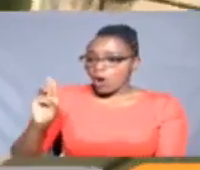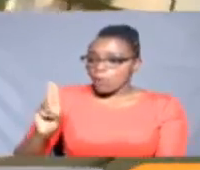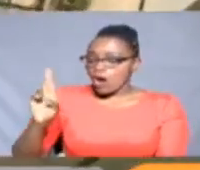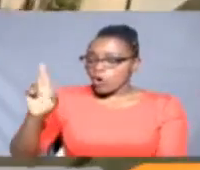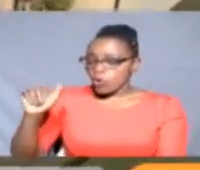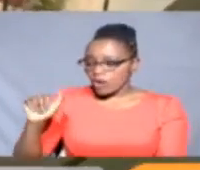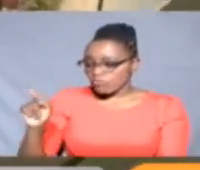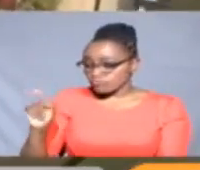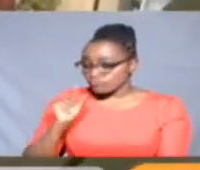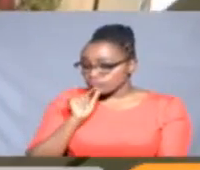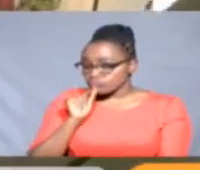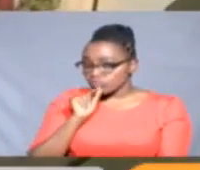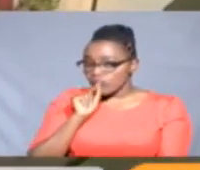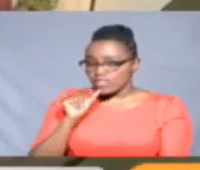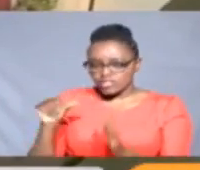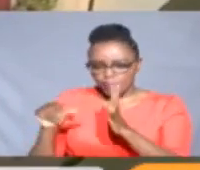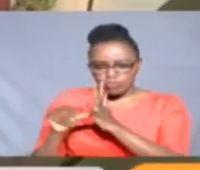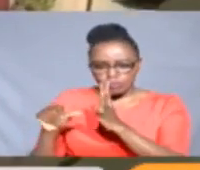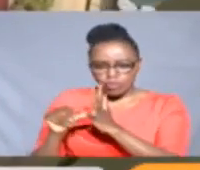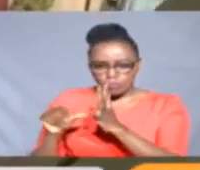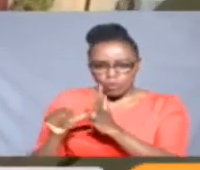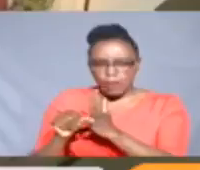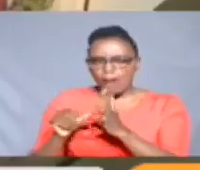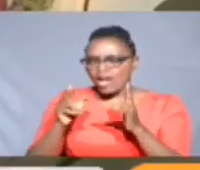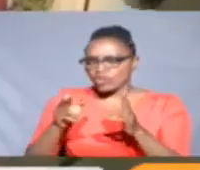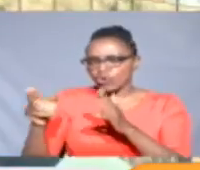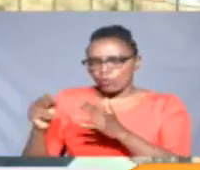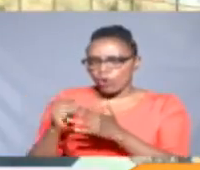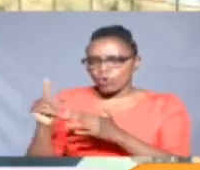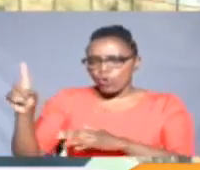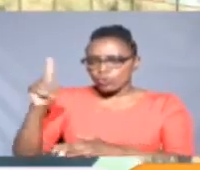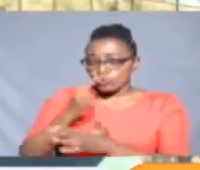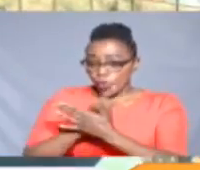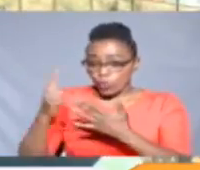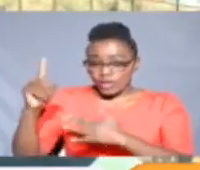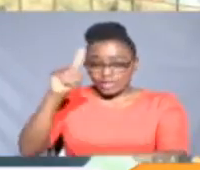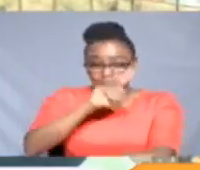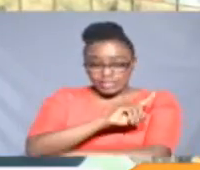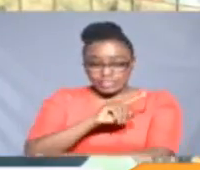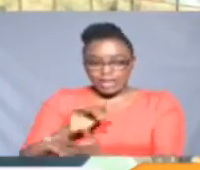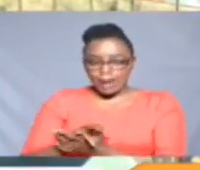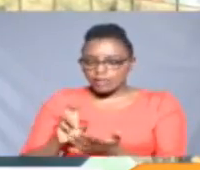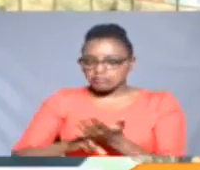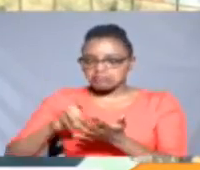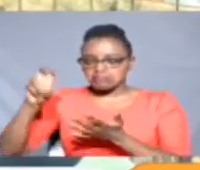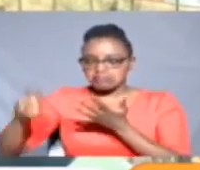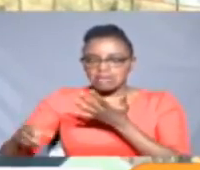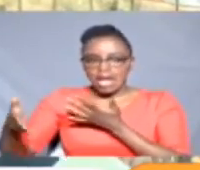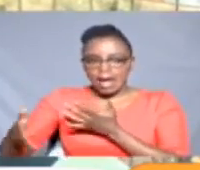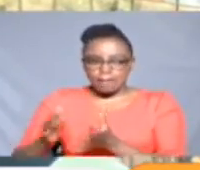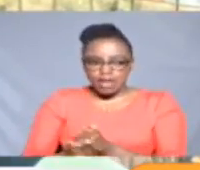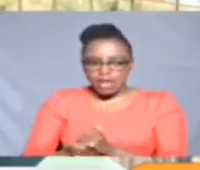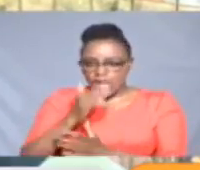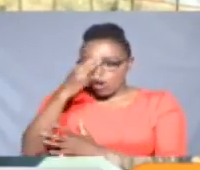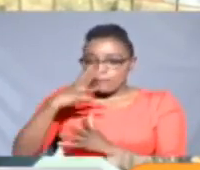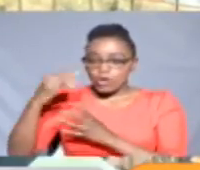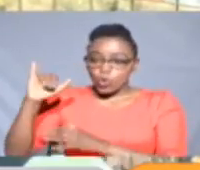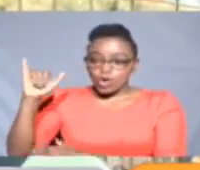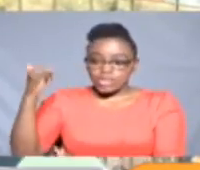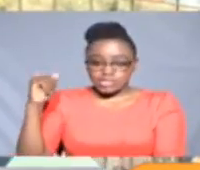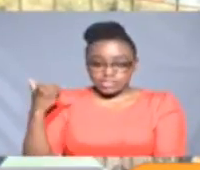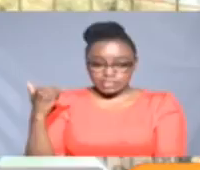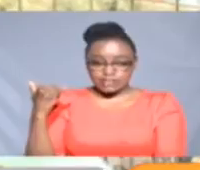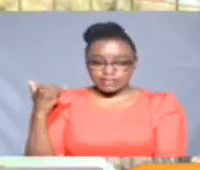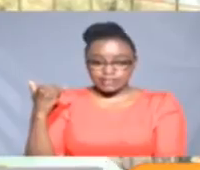this is the normal traffic nightmare on a typical weekday. I don't know if I was in the city, but I was the city,